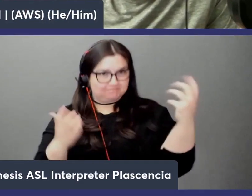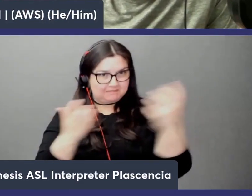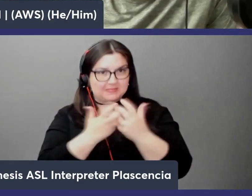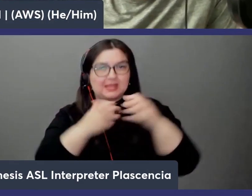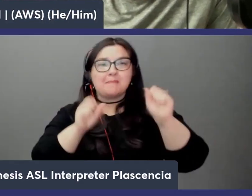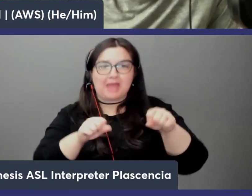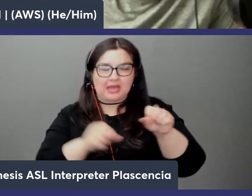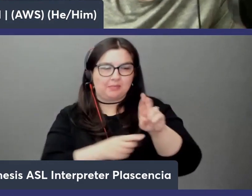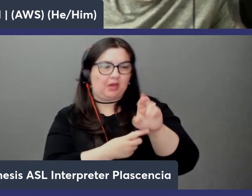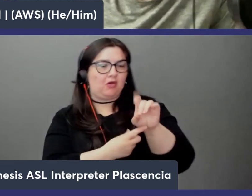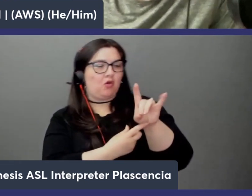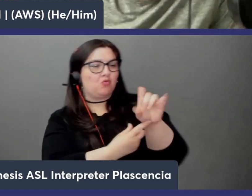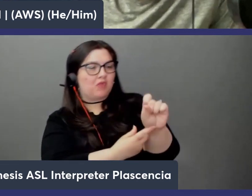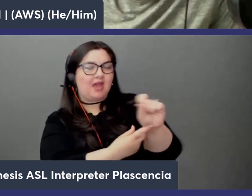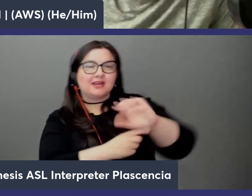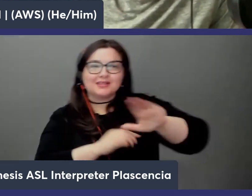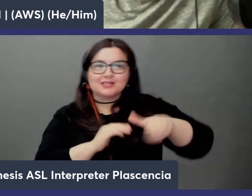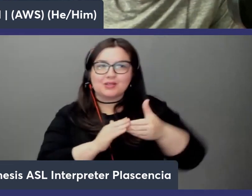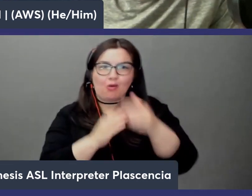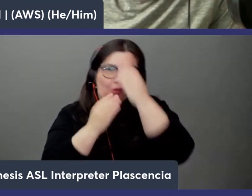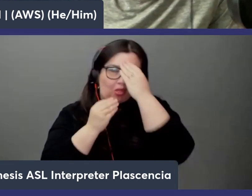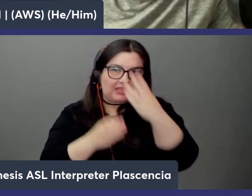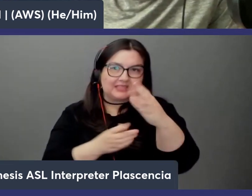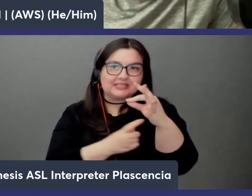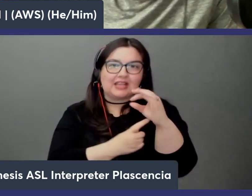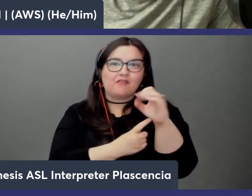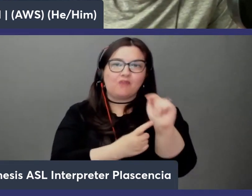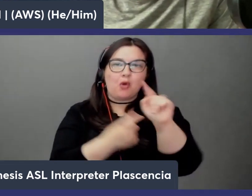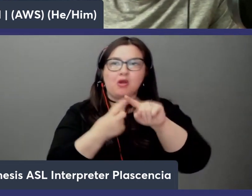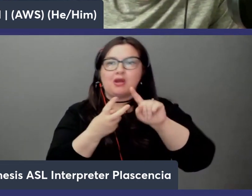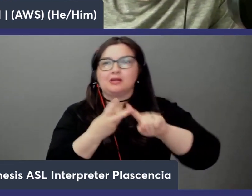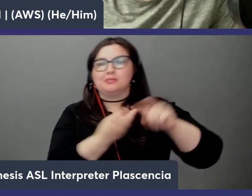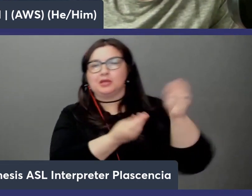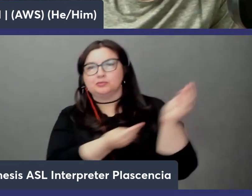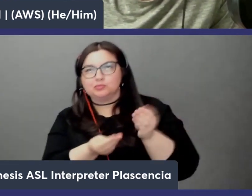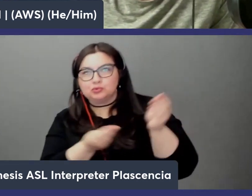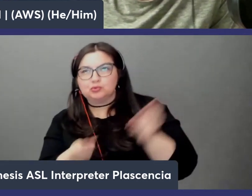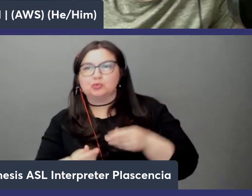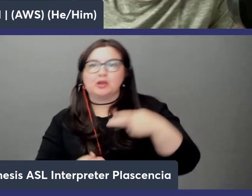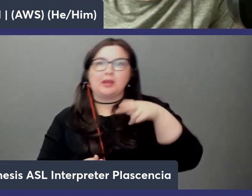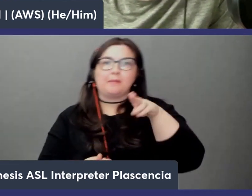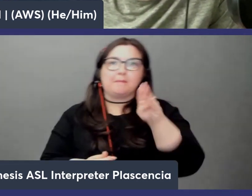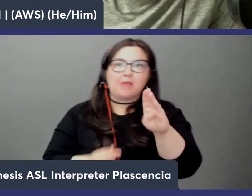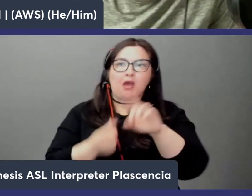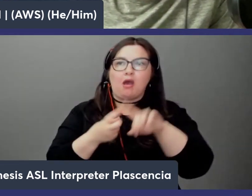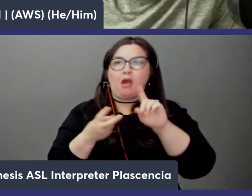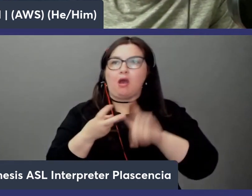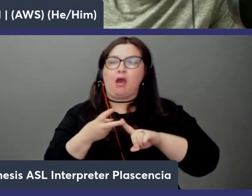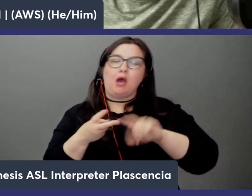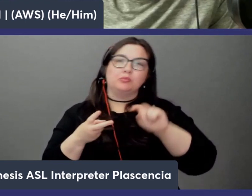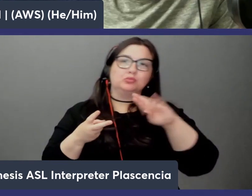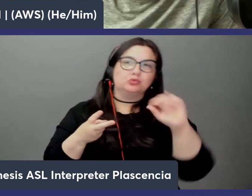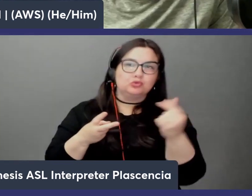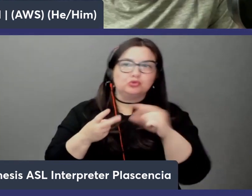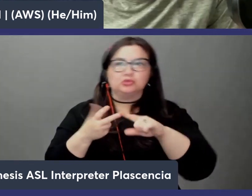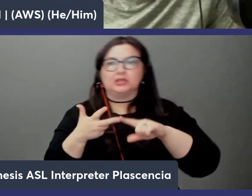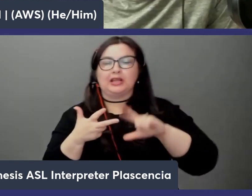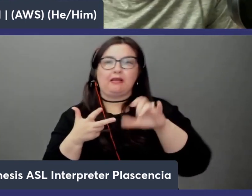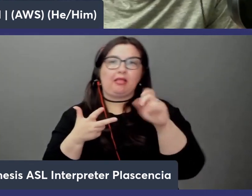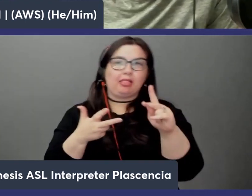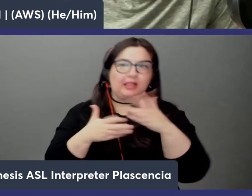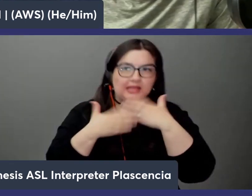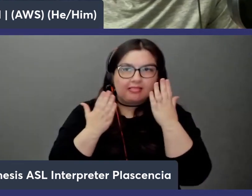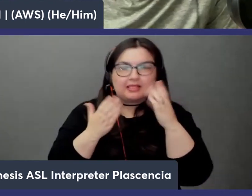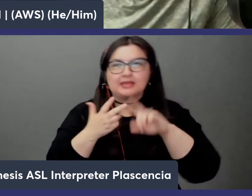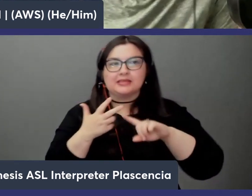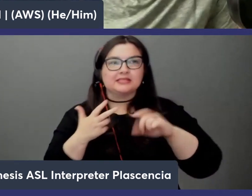so all data formats that redis supports including streams hub sub strings link list hash maps and a